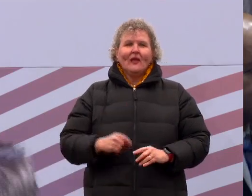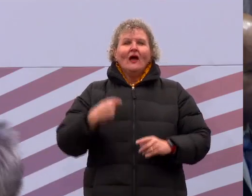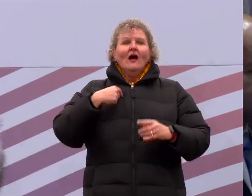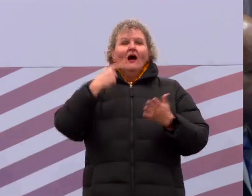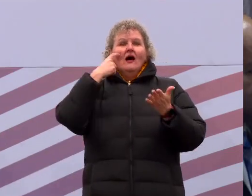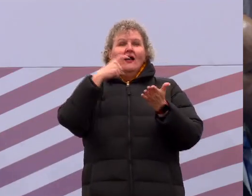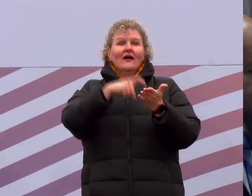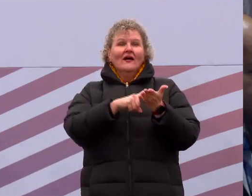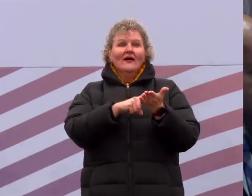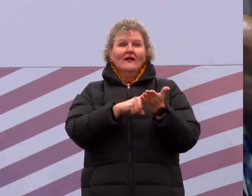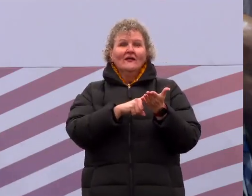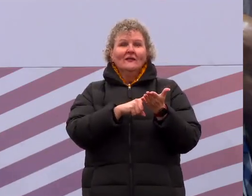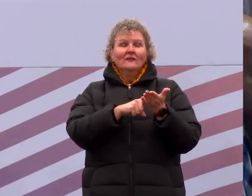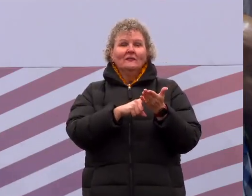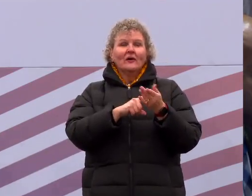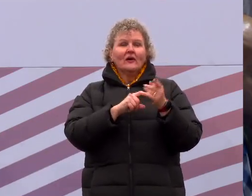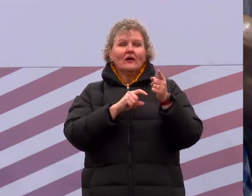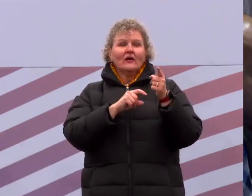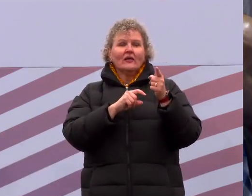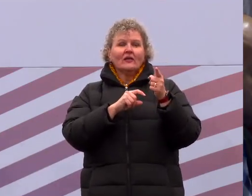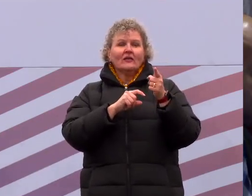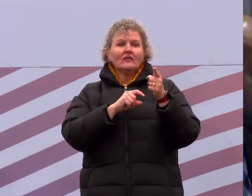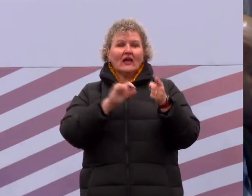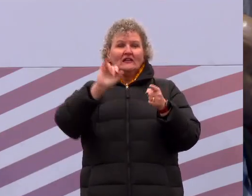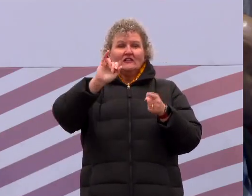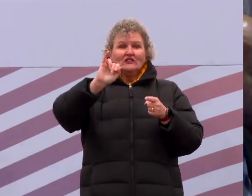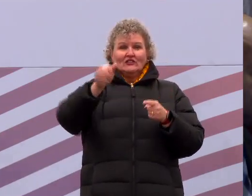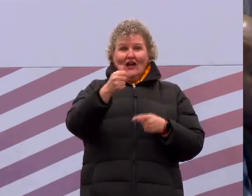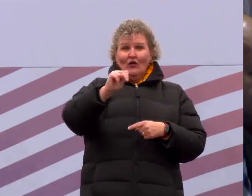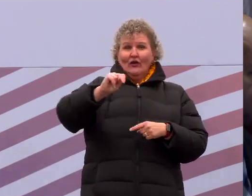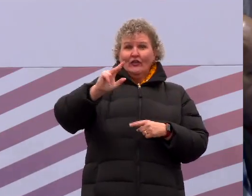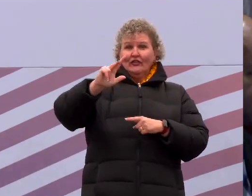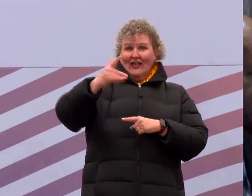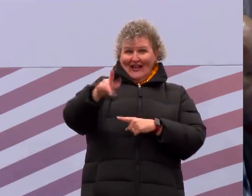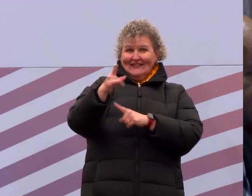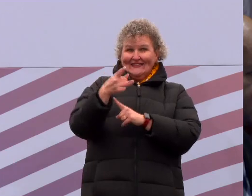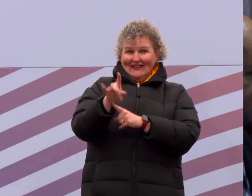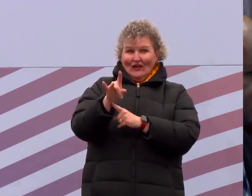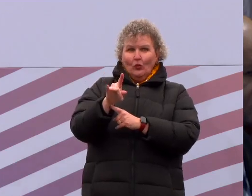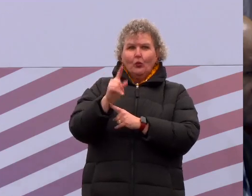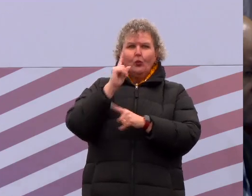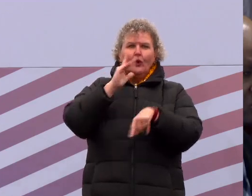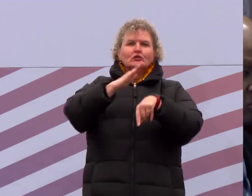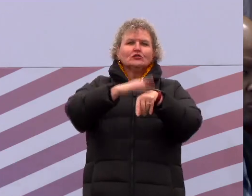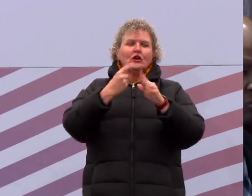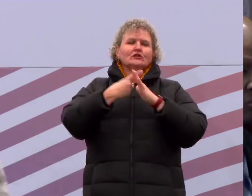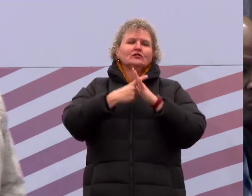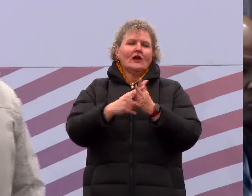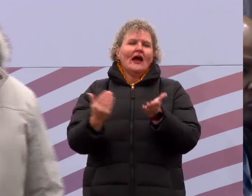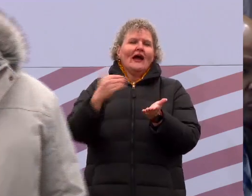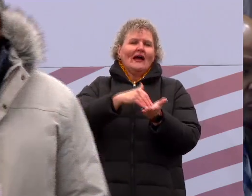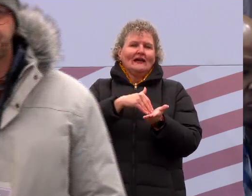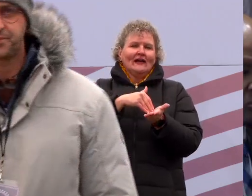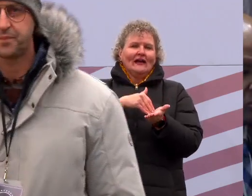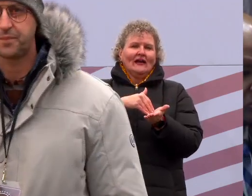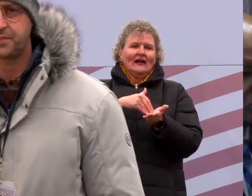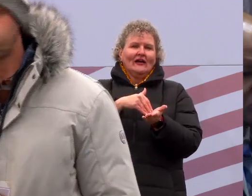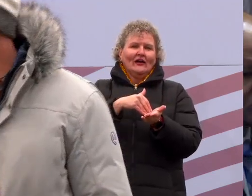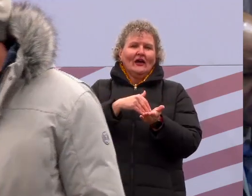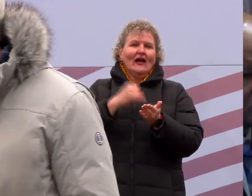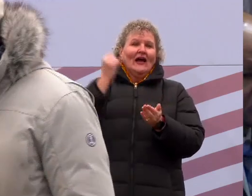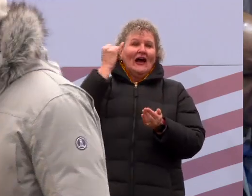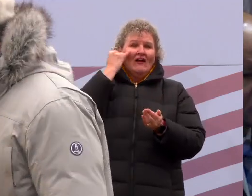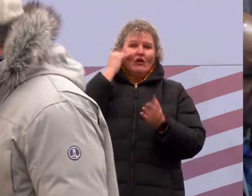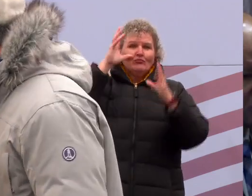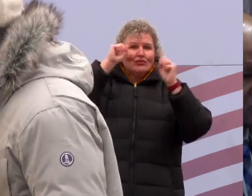2023 at 11 o'clock a.m., unless sooner recalled by the President pro tempore. All those in favor will signify by saying aye. All